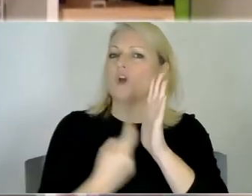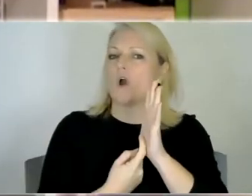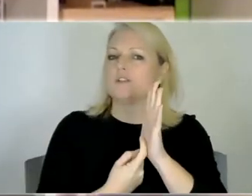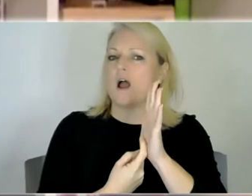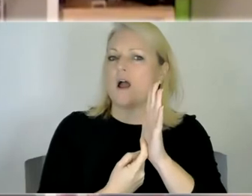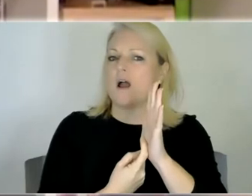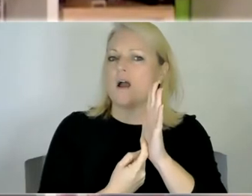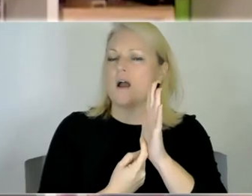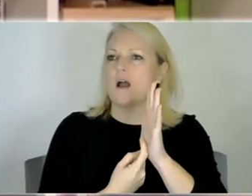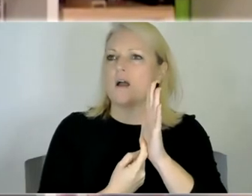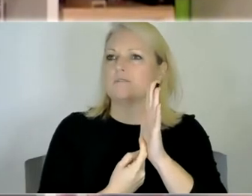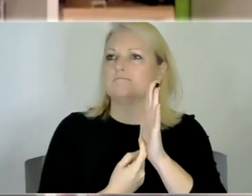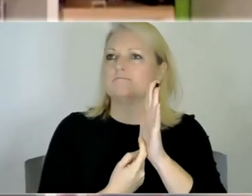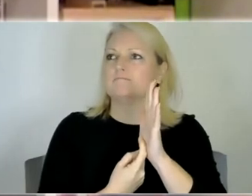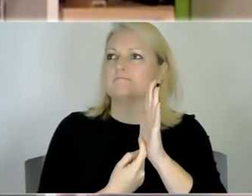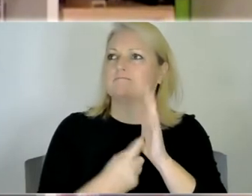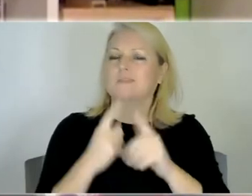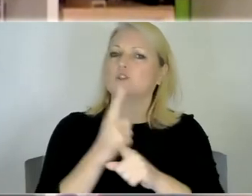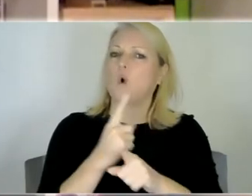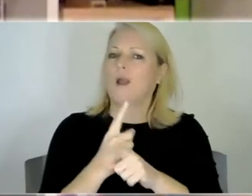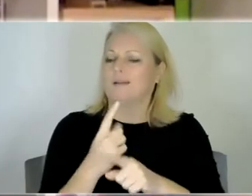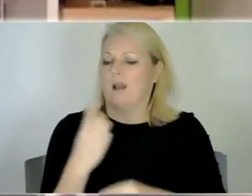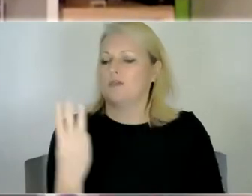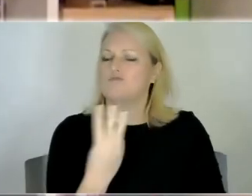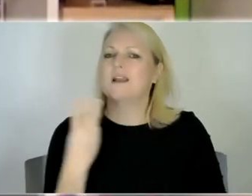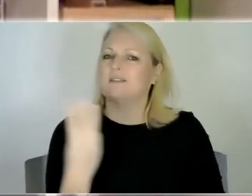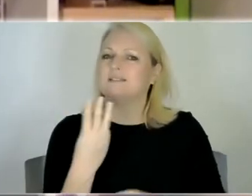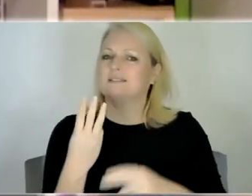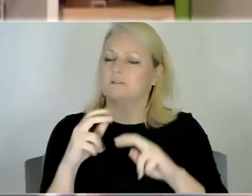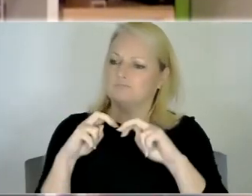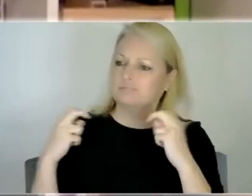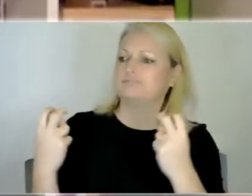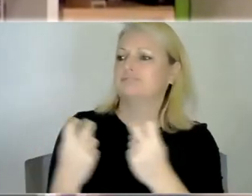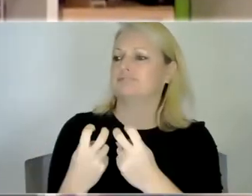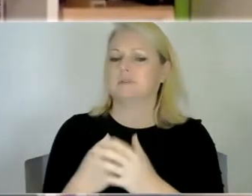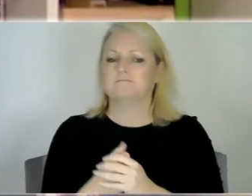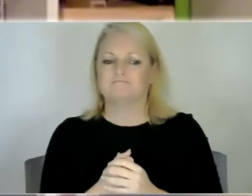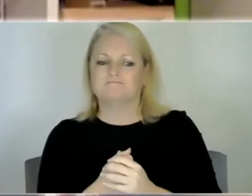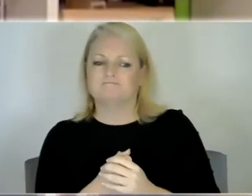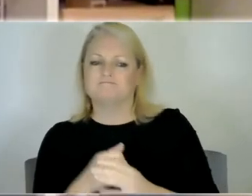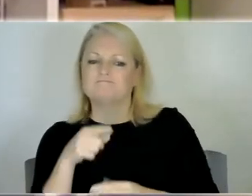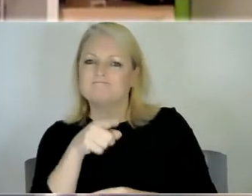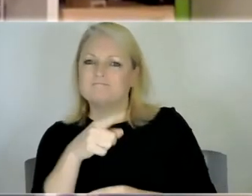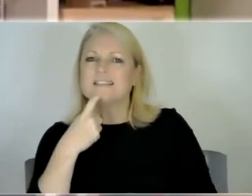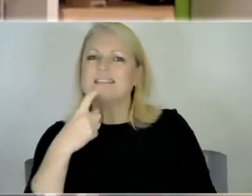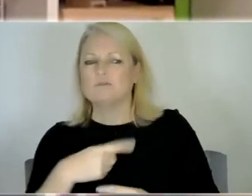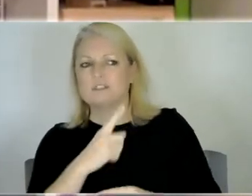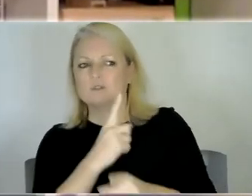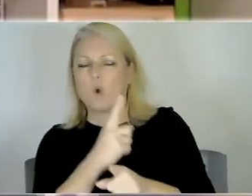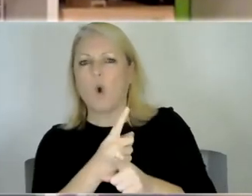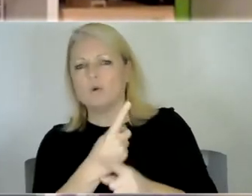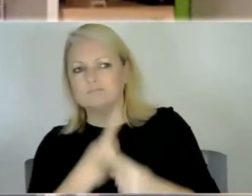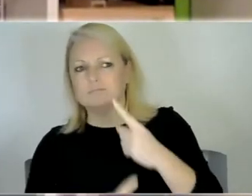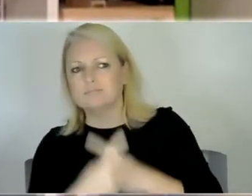in the room and and and saying you know sitting us down and being like very serious and having some leaflets in his hand and